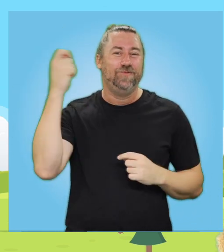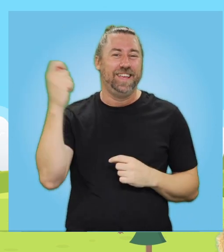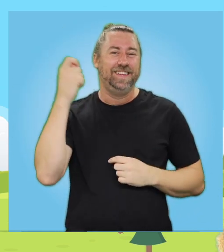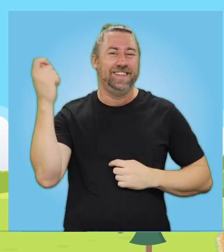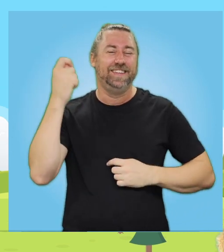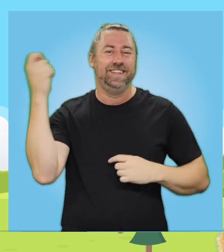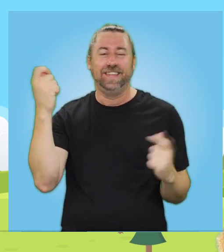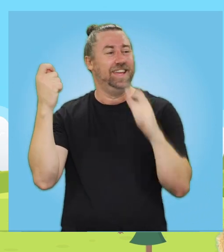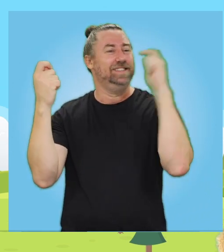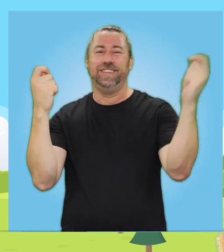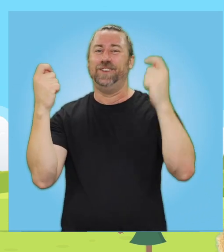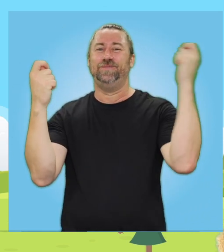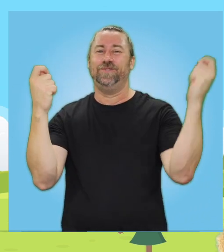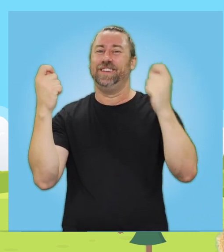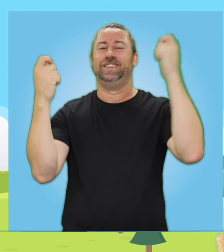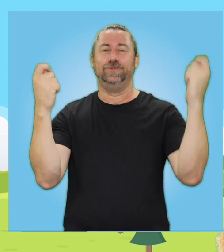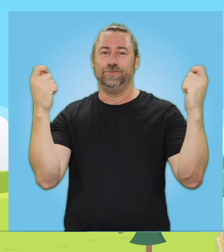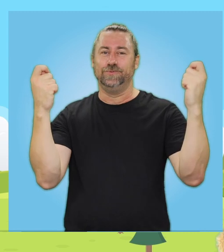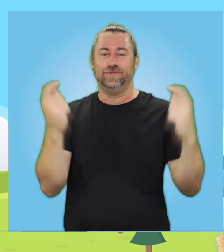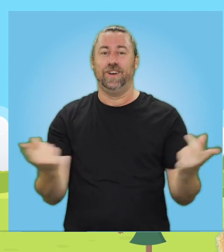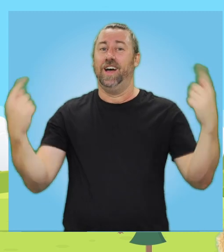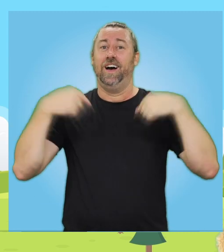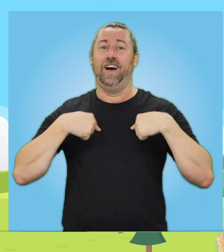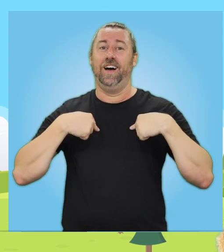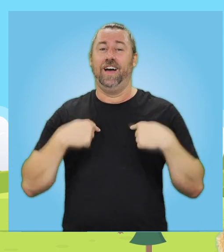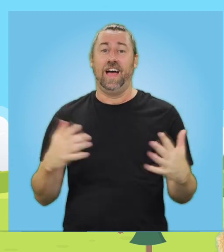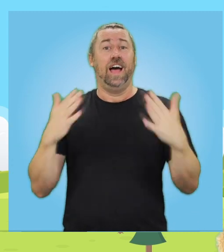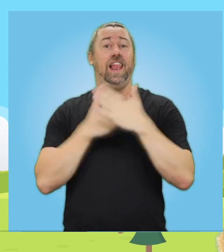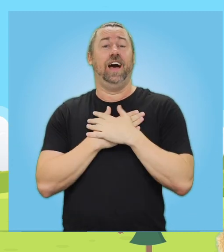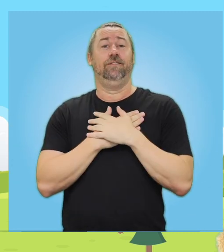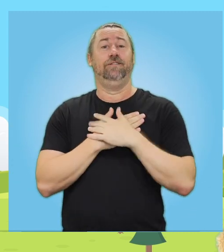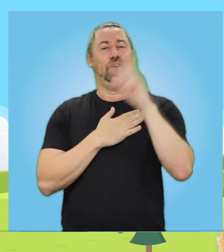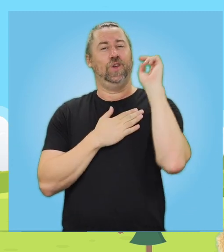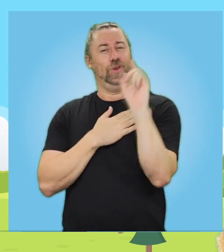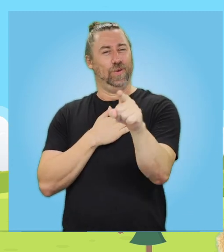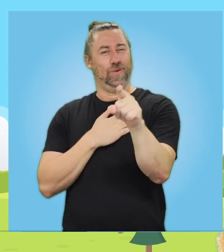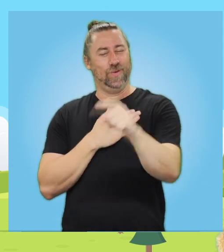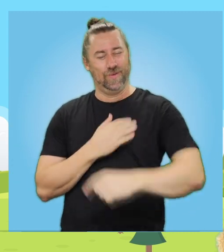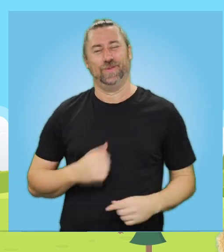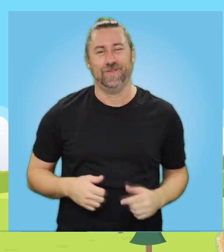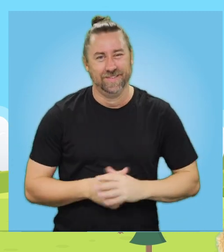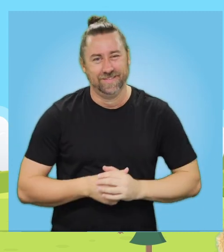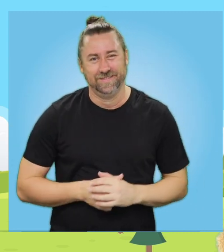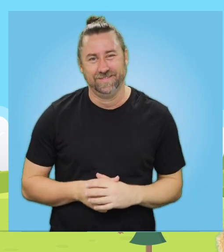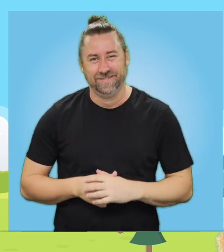Skinnamarinky Dink, Skinnamarinky Doo, I Love You.